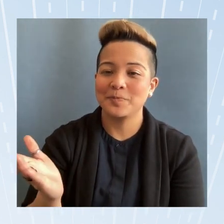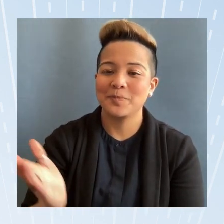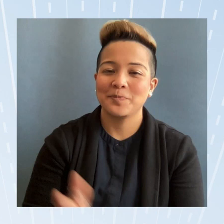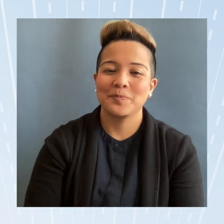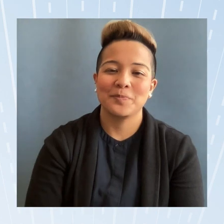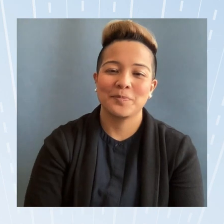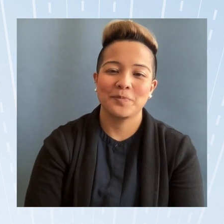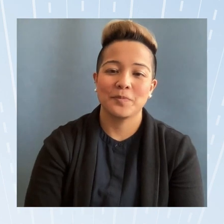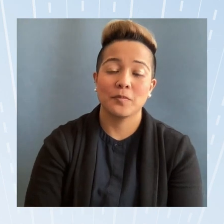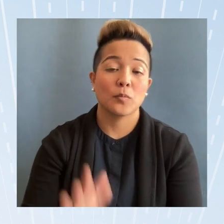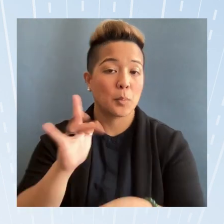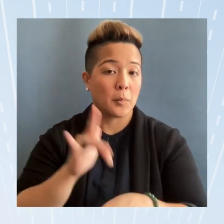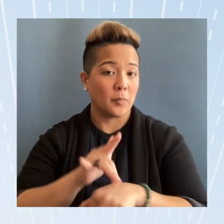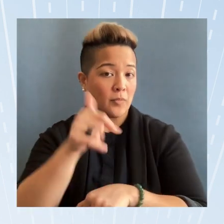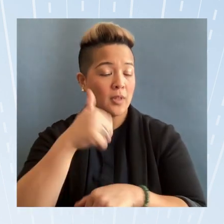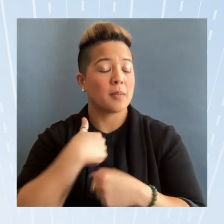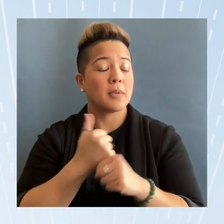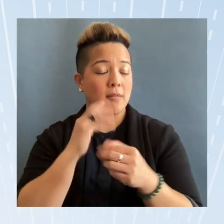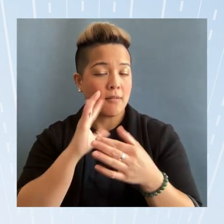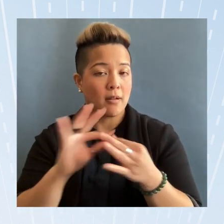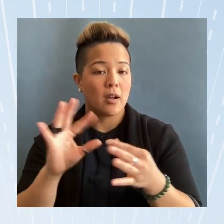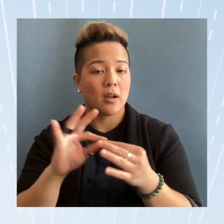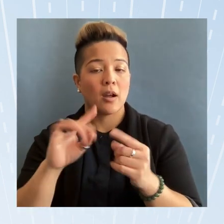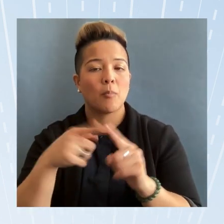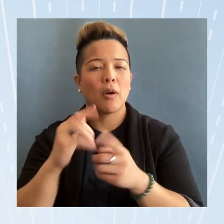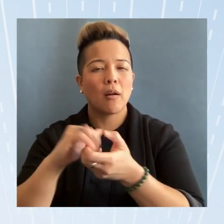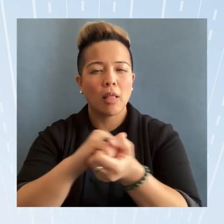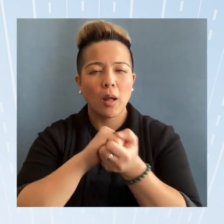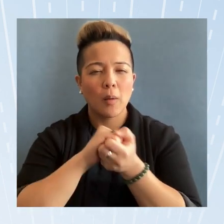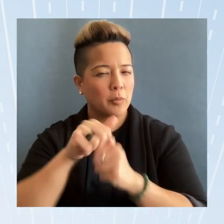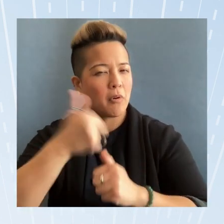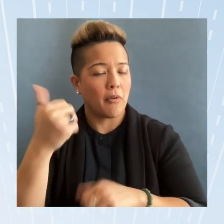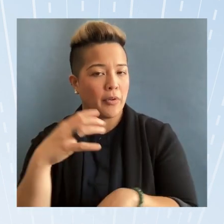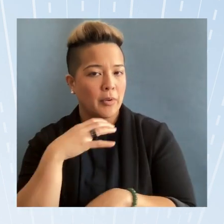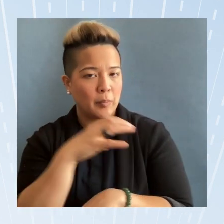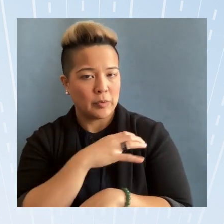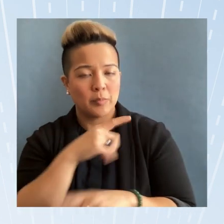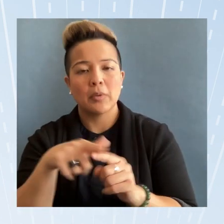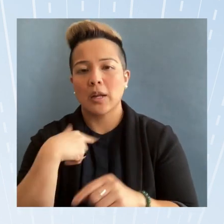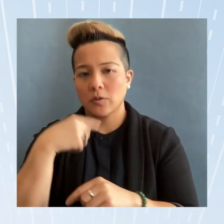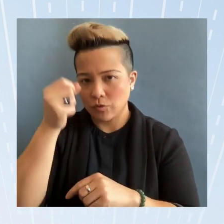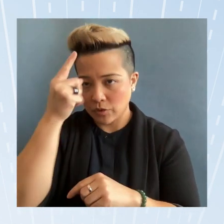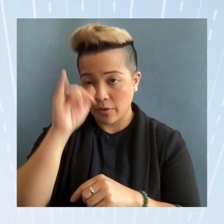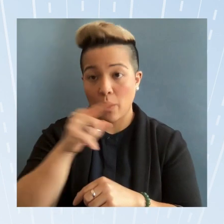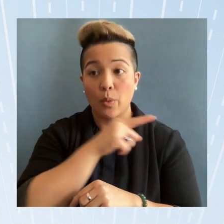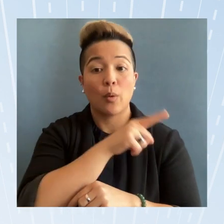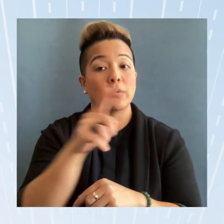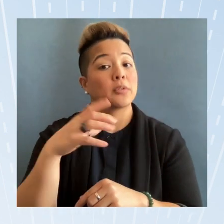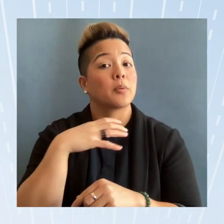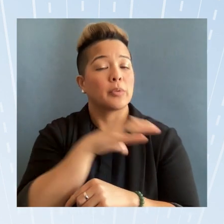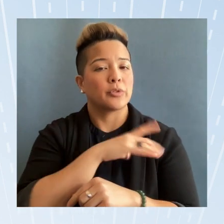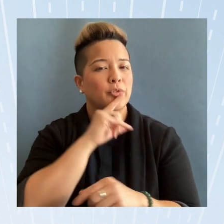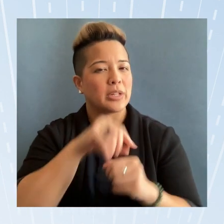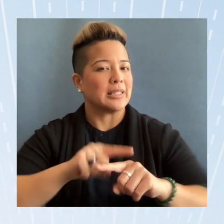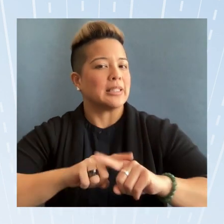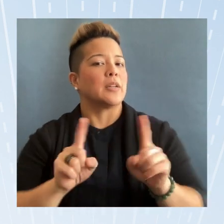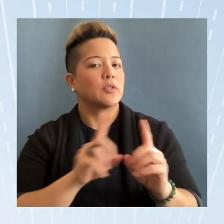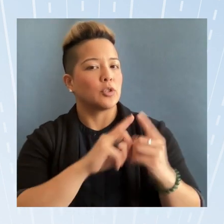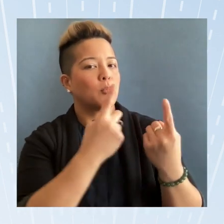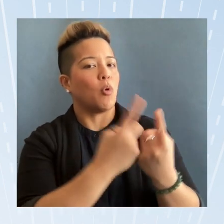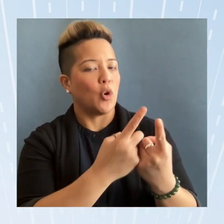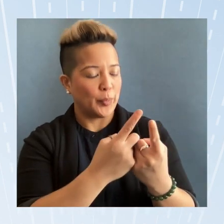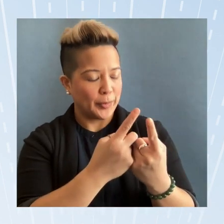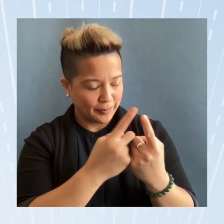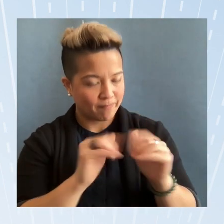earlier I made a comment about collaboration with other commissions but I understand those commissions are in a different department I